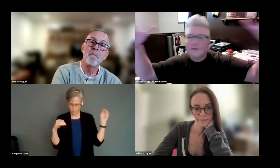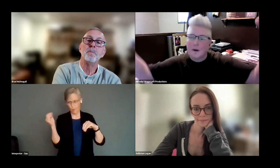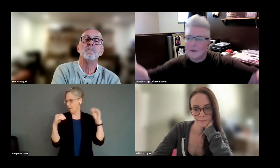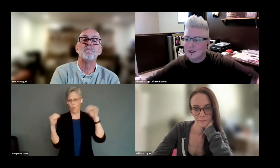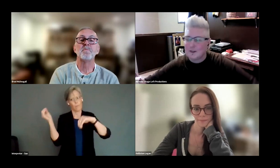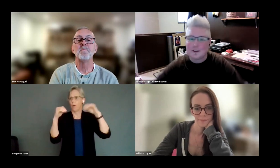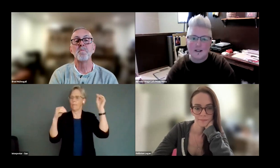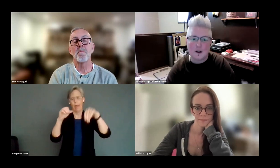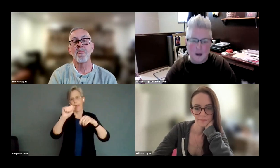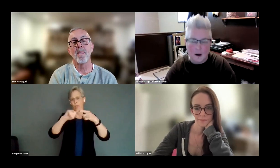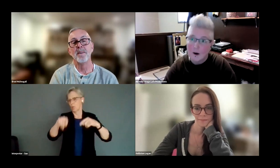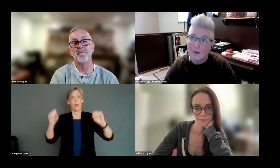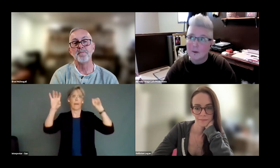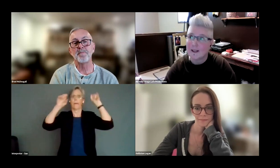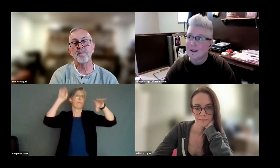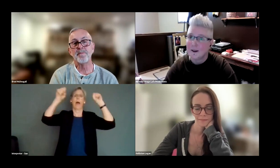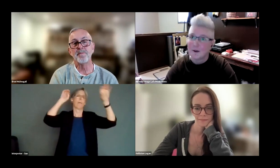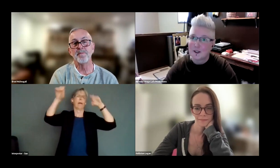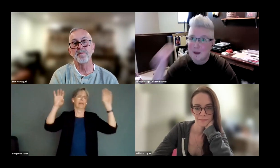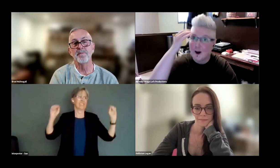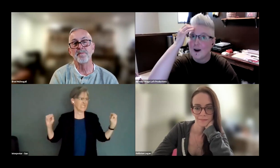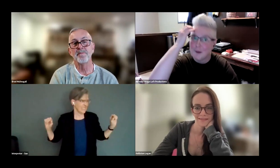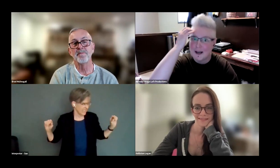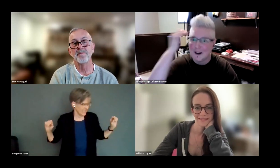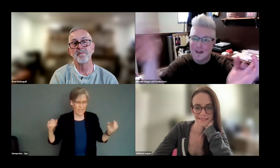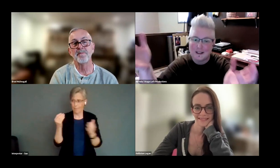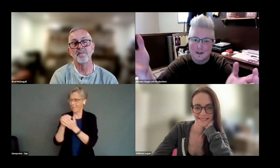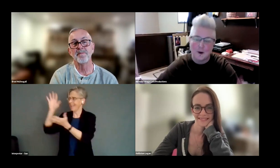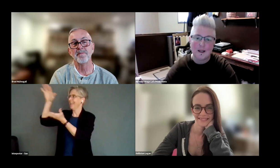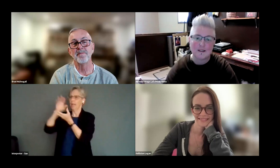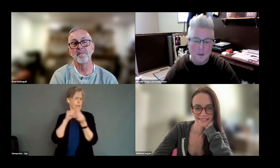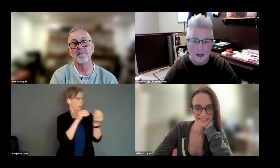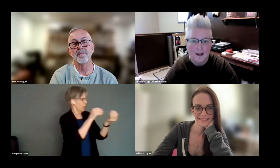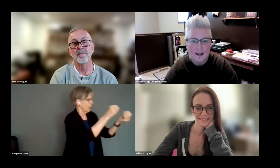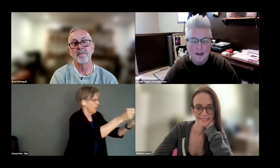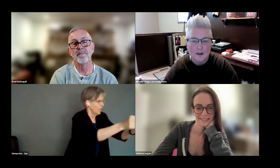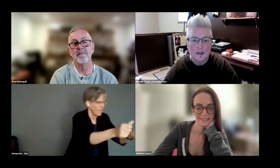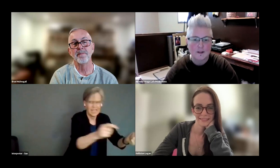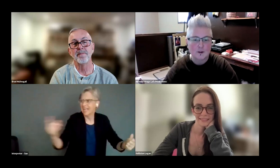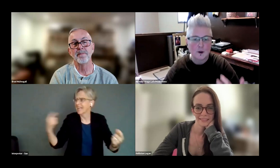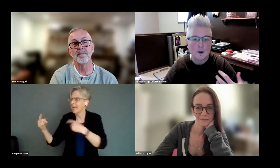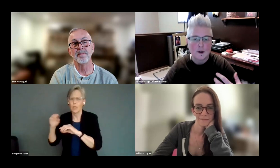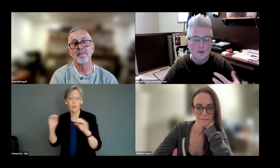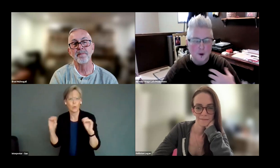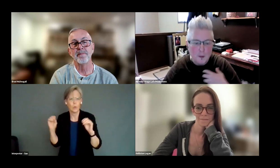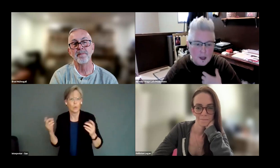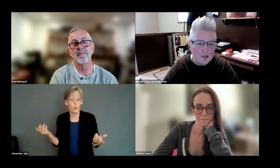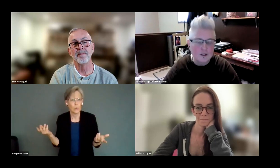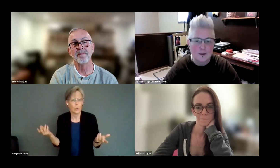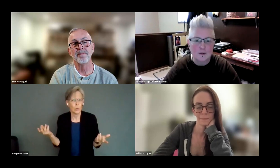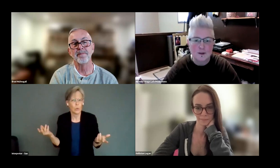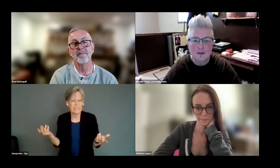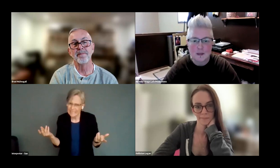the above from all of Michelle's slides out there. Oh, but we're going to spend all our money on this and nobody's coming. Because so form